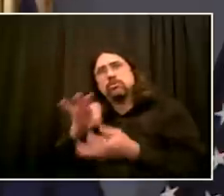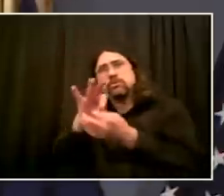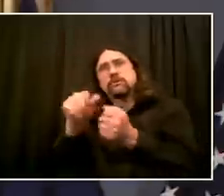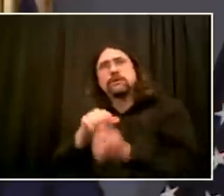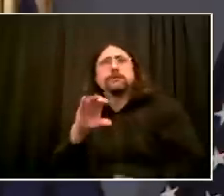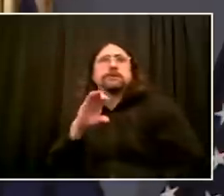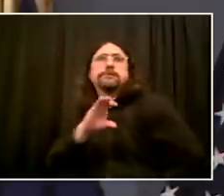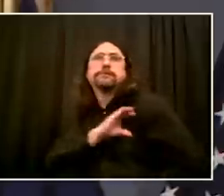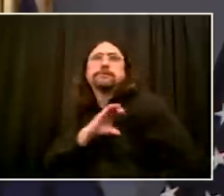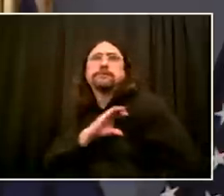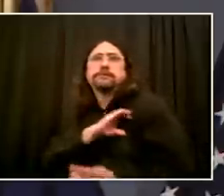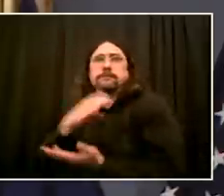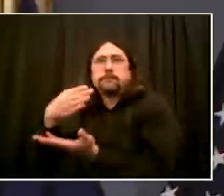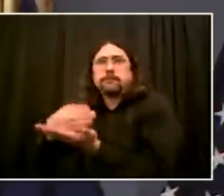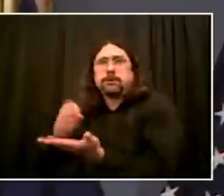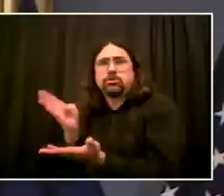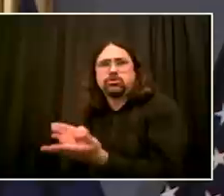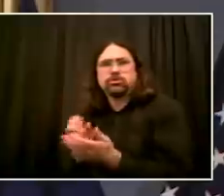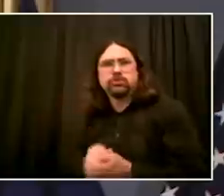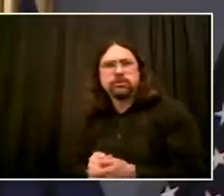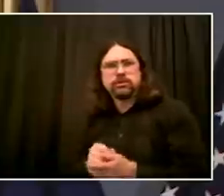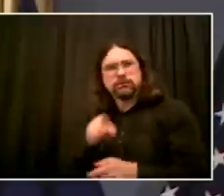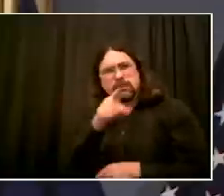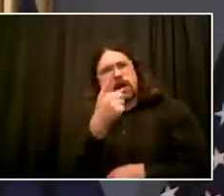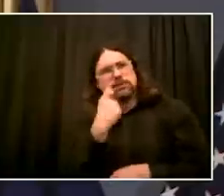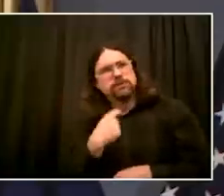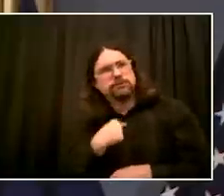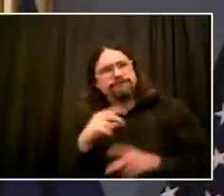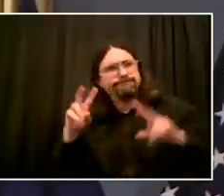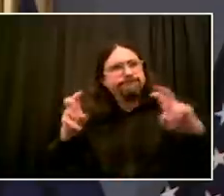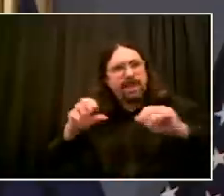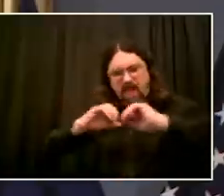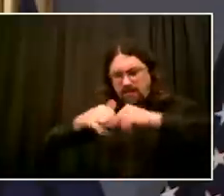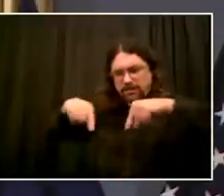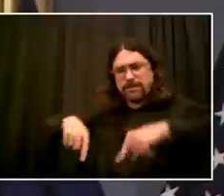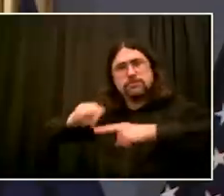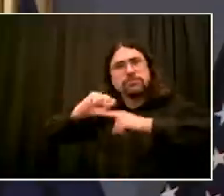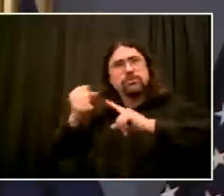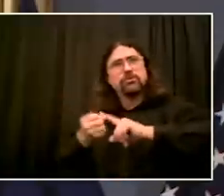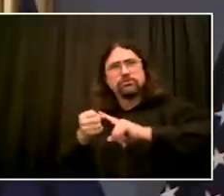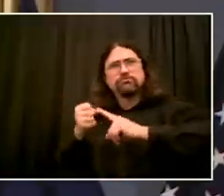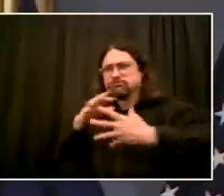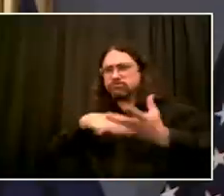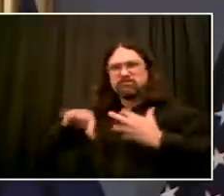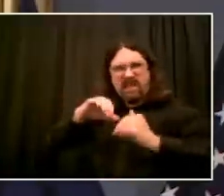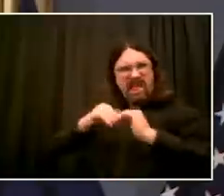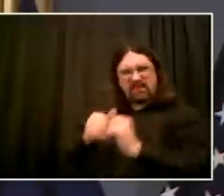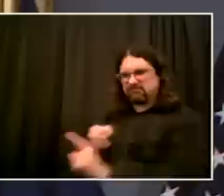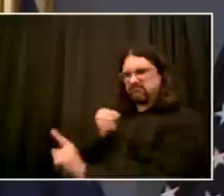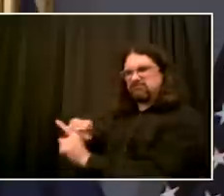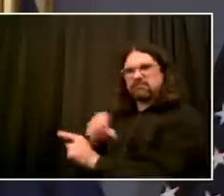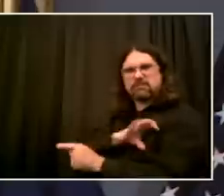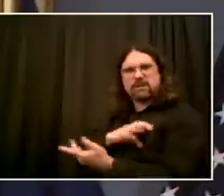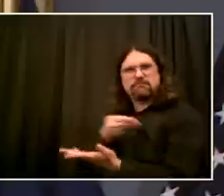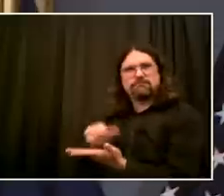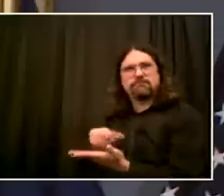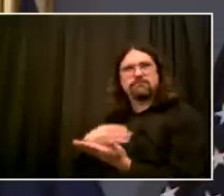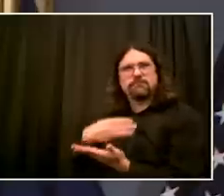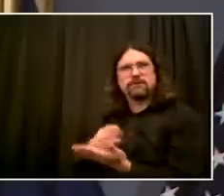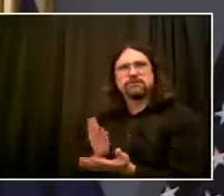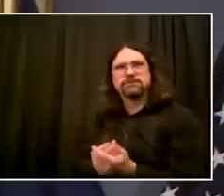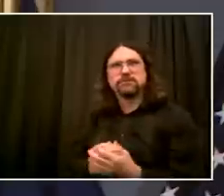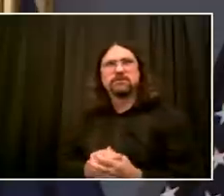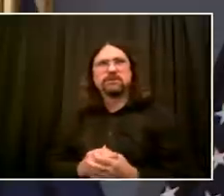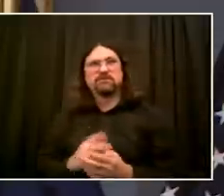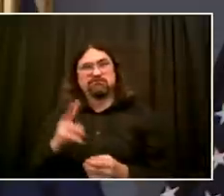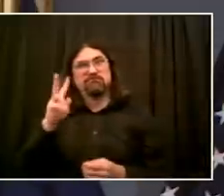issues as quickly as possible, and the more we do that, the more people of goodwill will see that response and not feel the need to